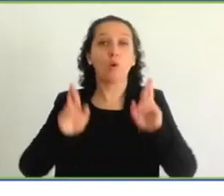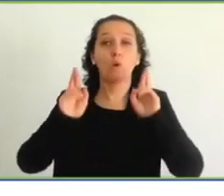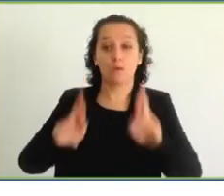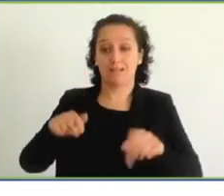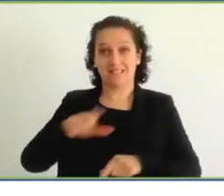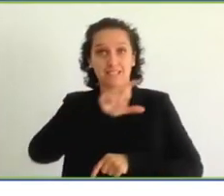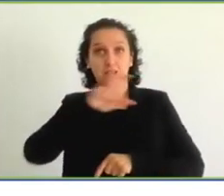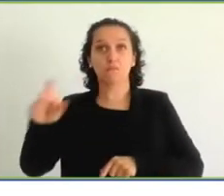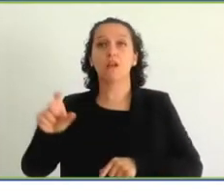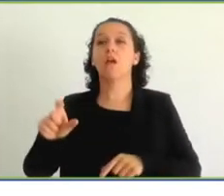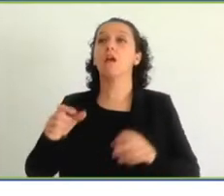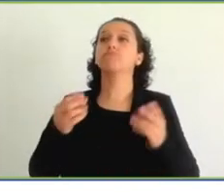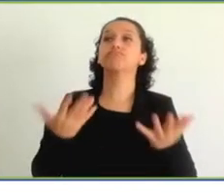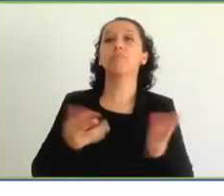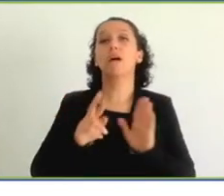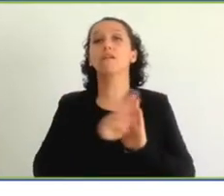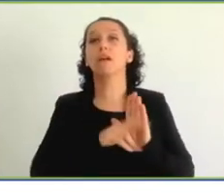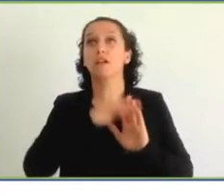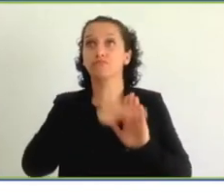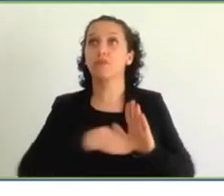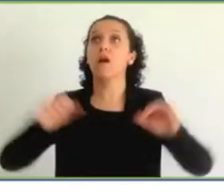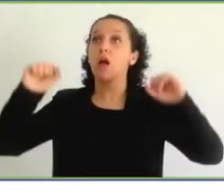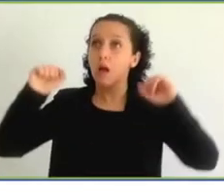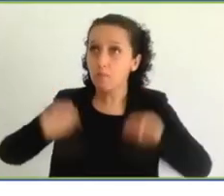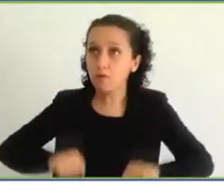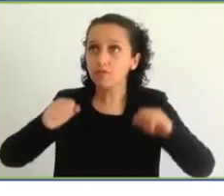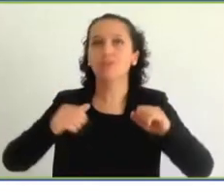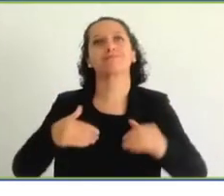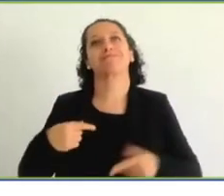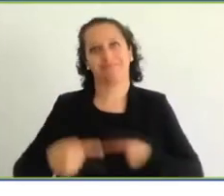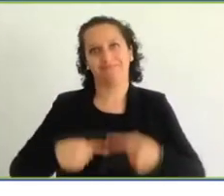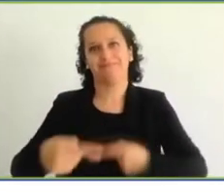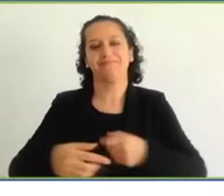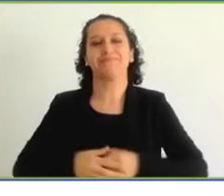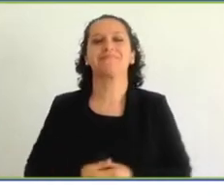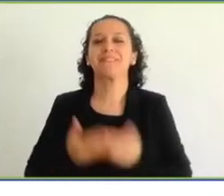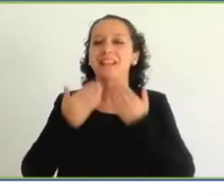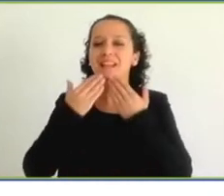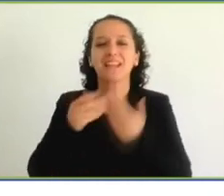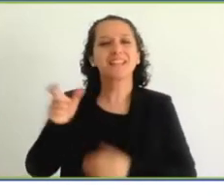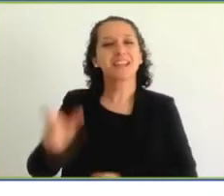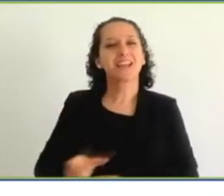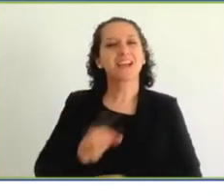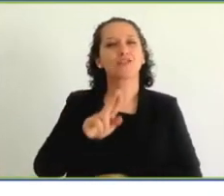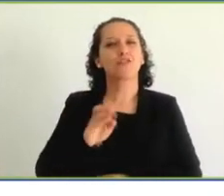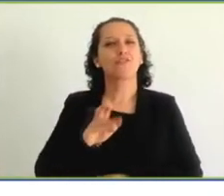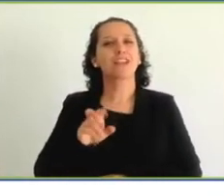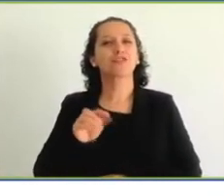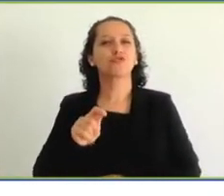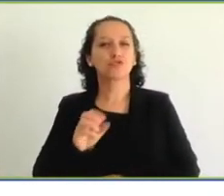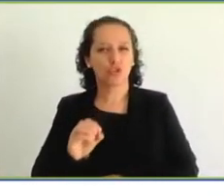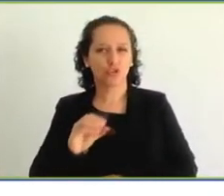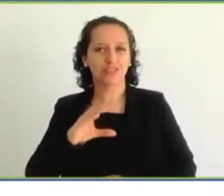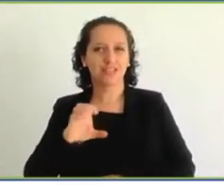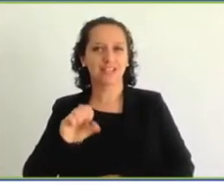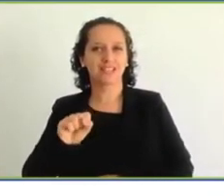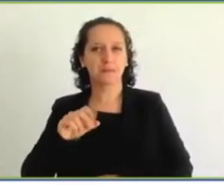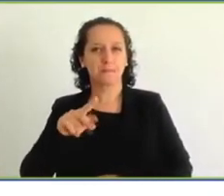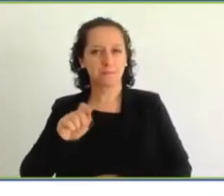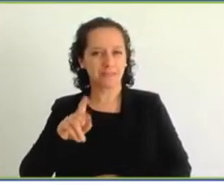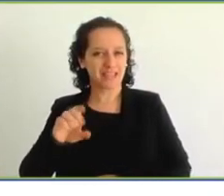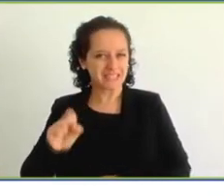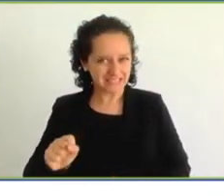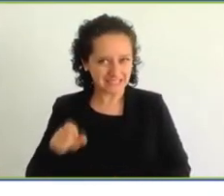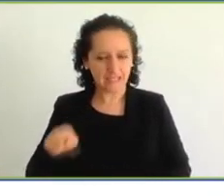Casparez, Mr. Marcos Oriano, who all assisted in the early stages of putting those rules together. And I